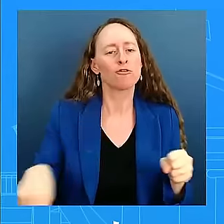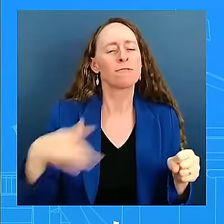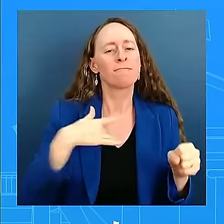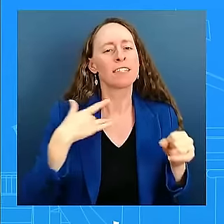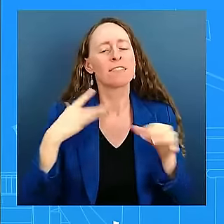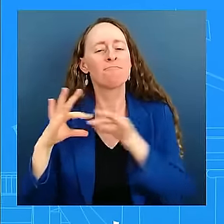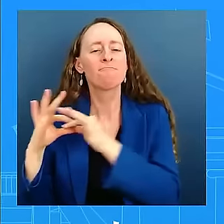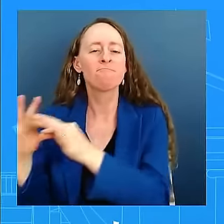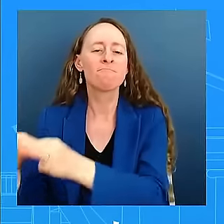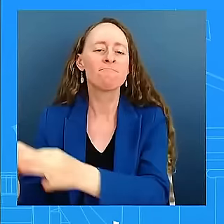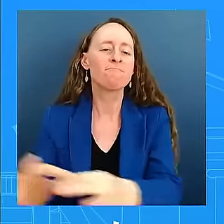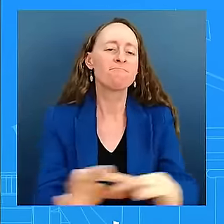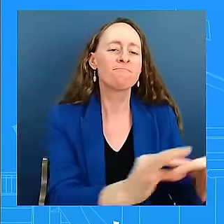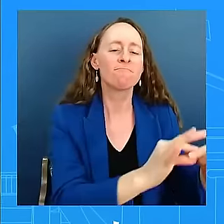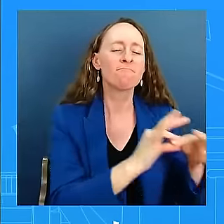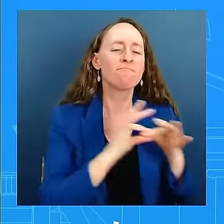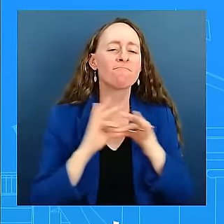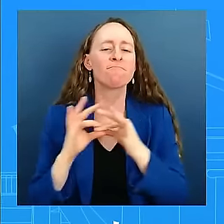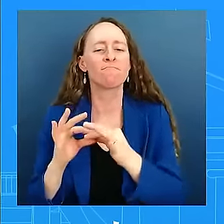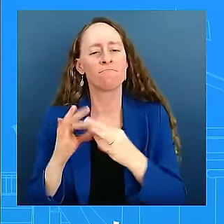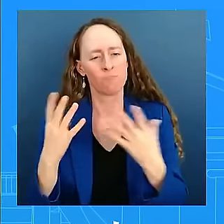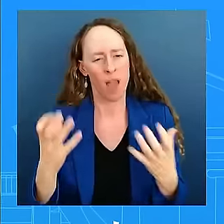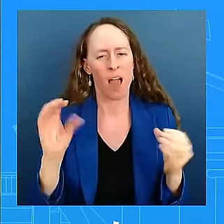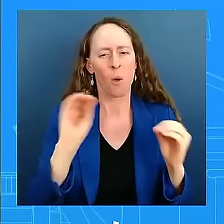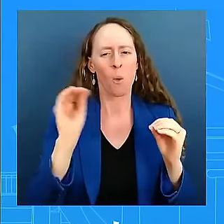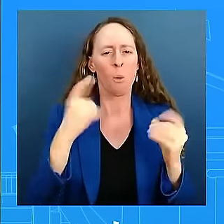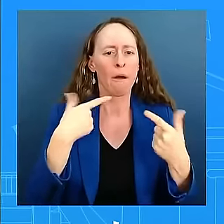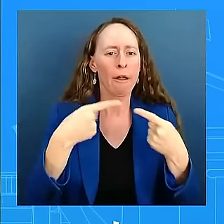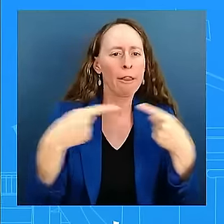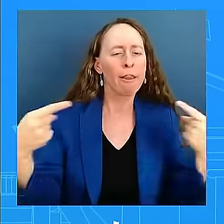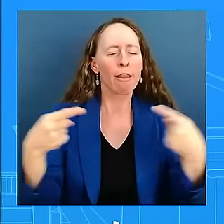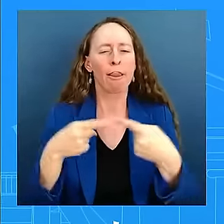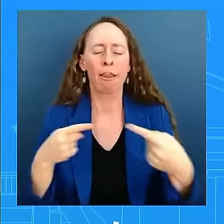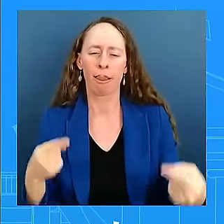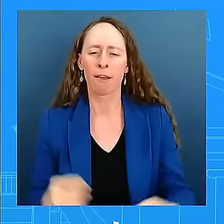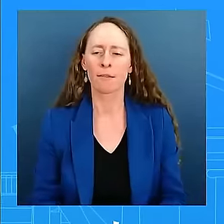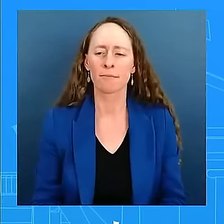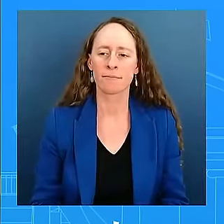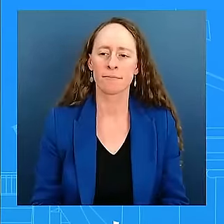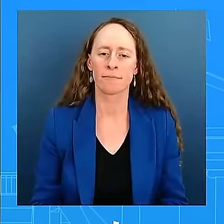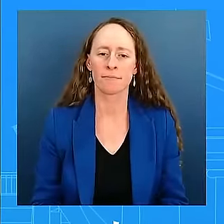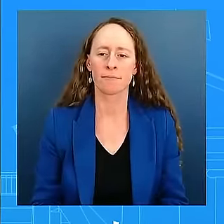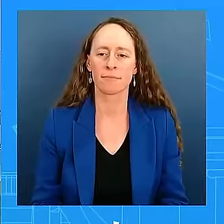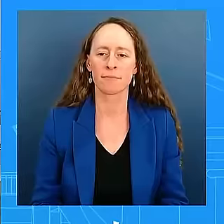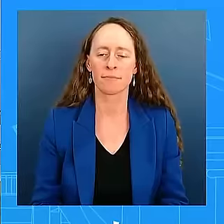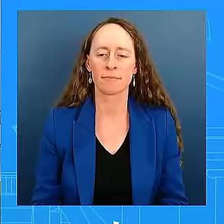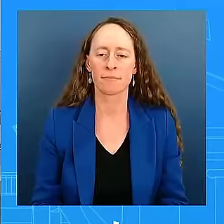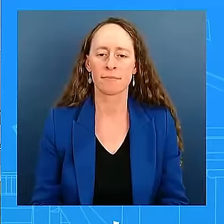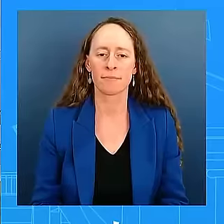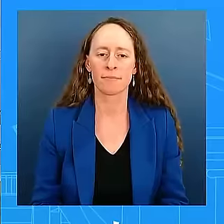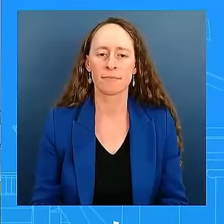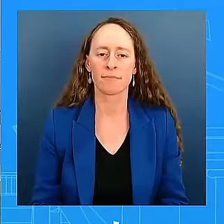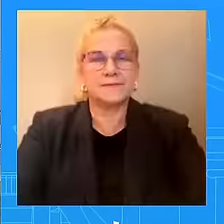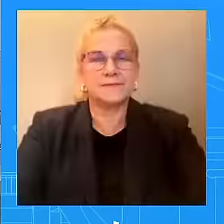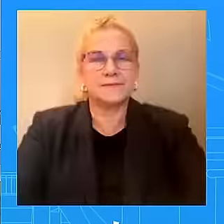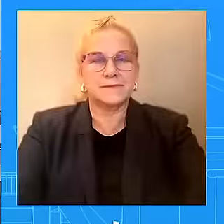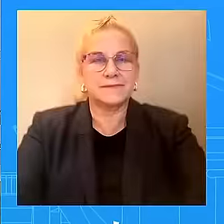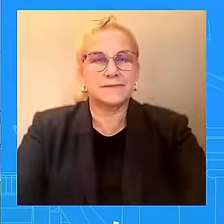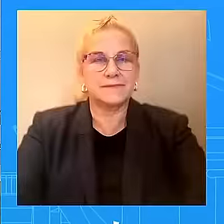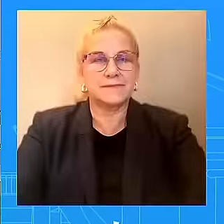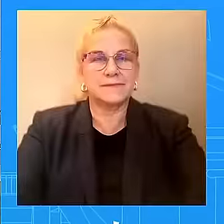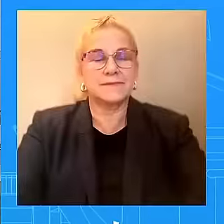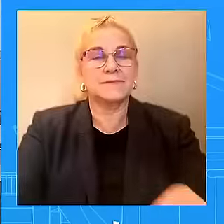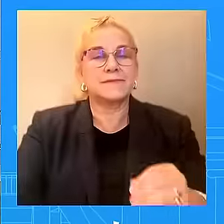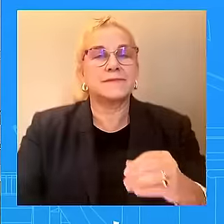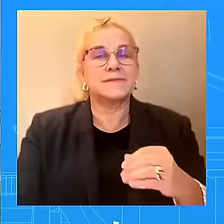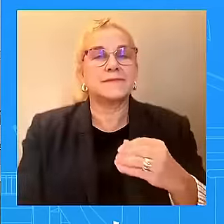together. Go ahead. Thank you, Karen. A few questions on China. Could you please share what message President Biden sent